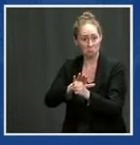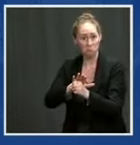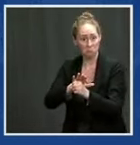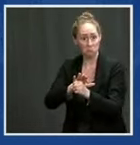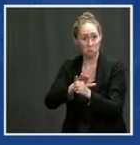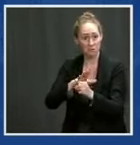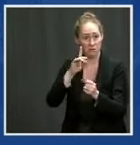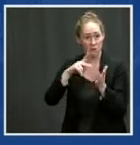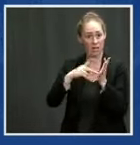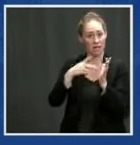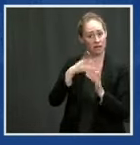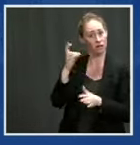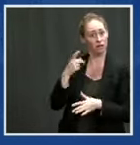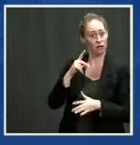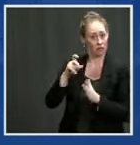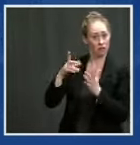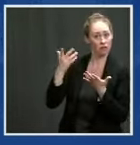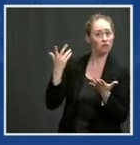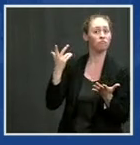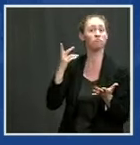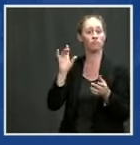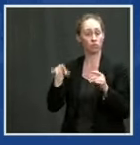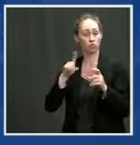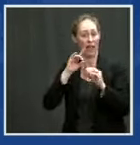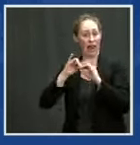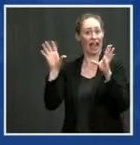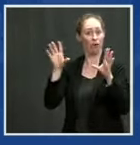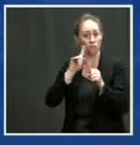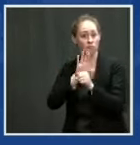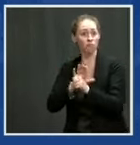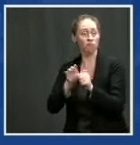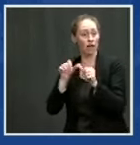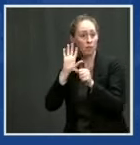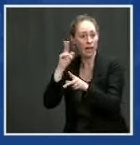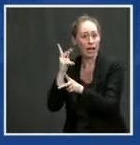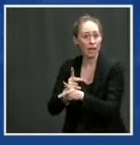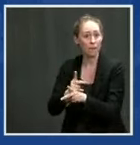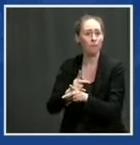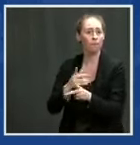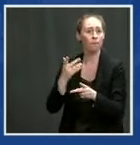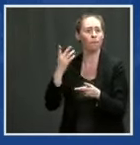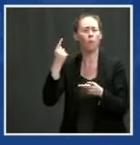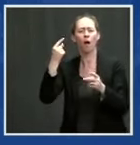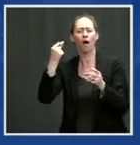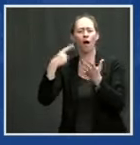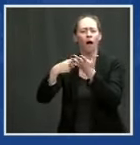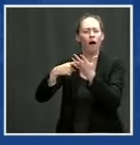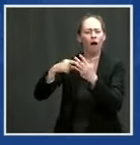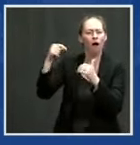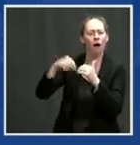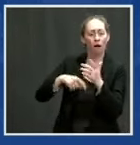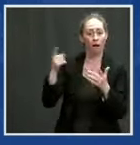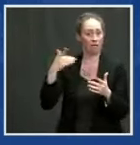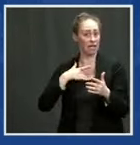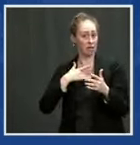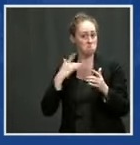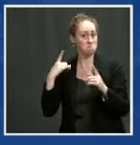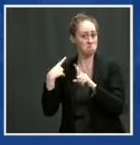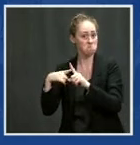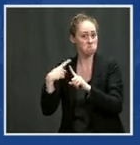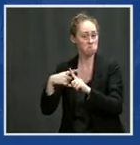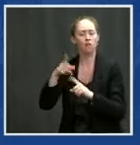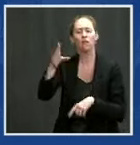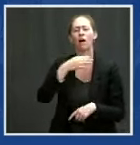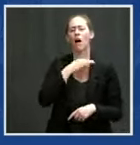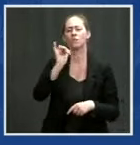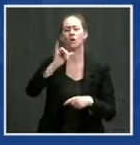skeptics in your own party what is it about the conversations you've had recently with republicans that gives you so much hope and secondly you had said earlier you might have more